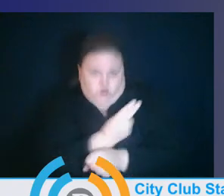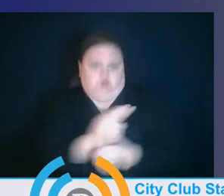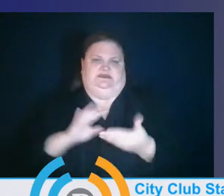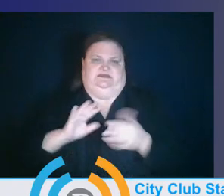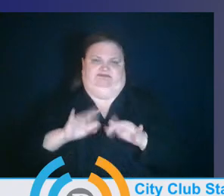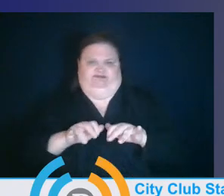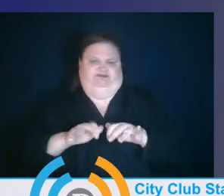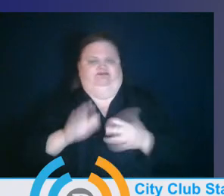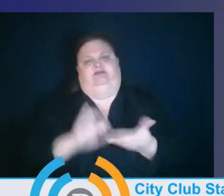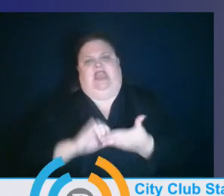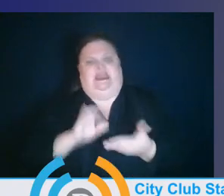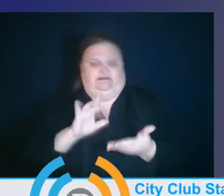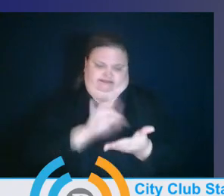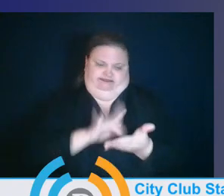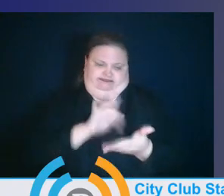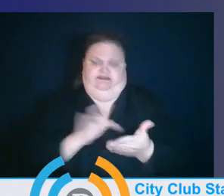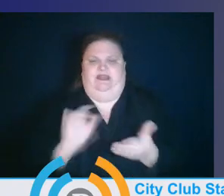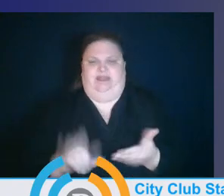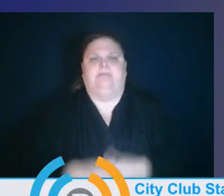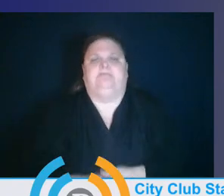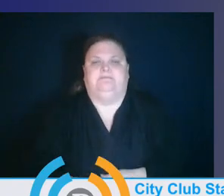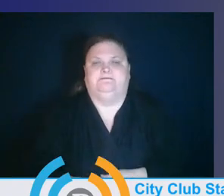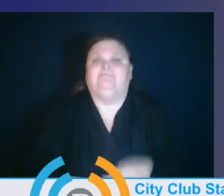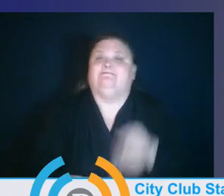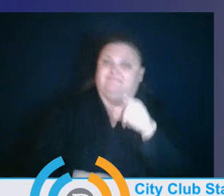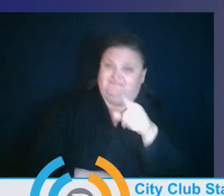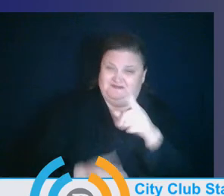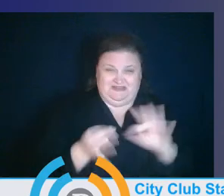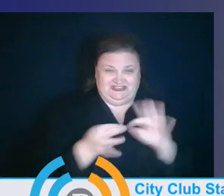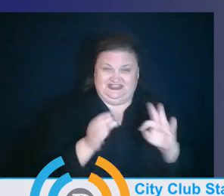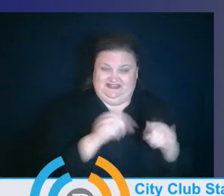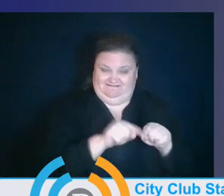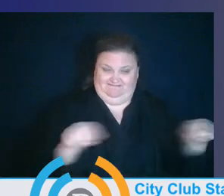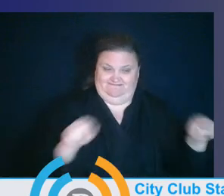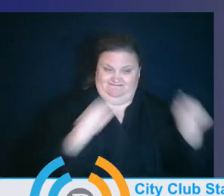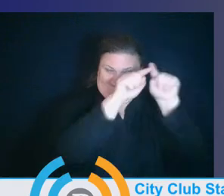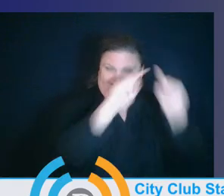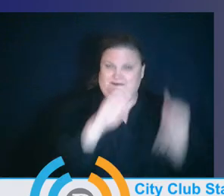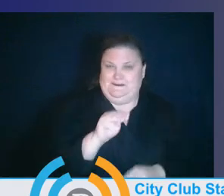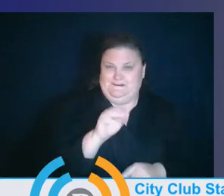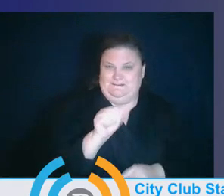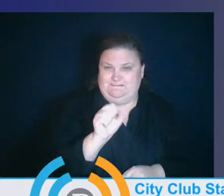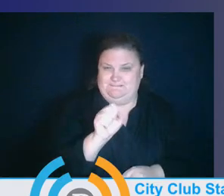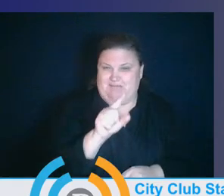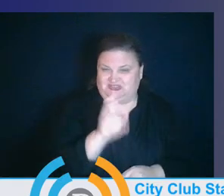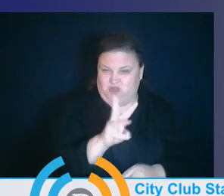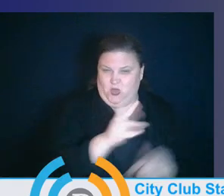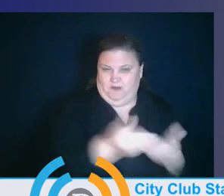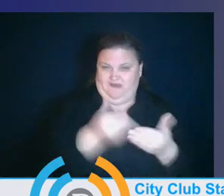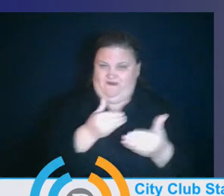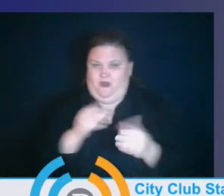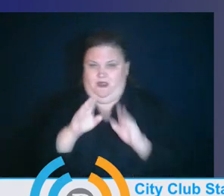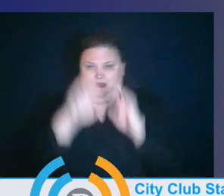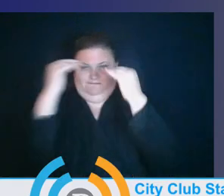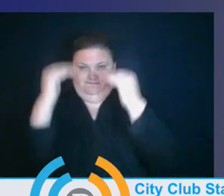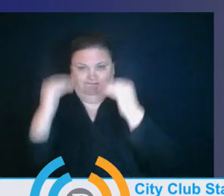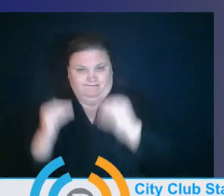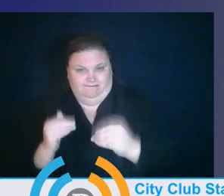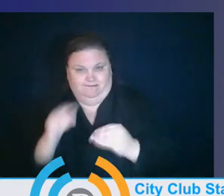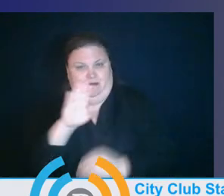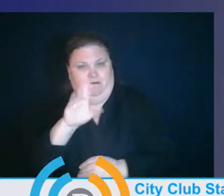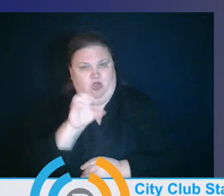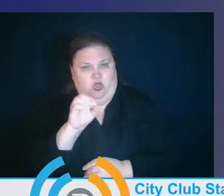said. Maslow's before blooms. I've never heard that one before. I like it a lot. And then Wi-Fi is an essential need.